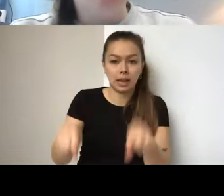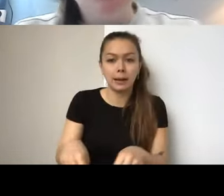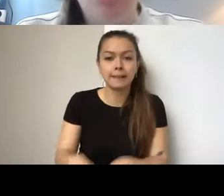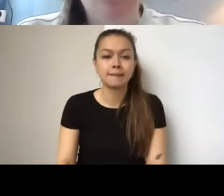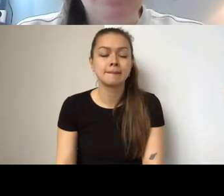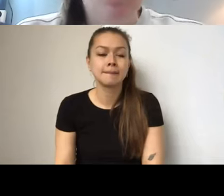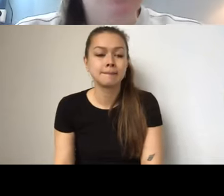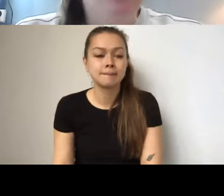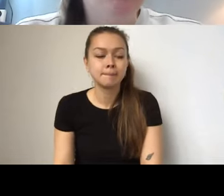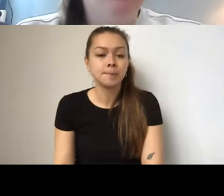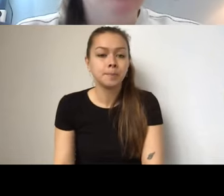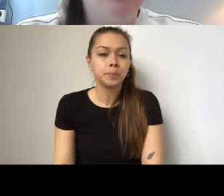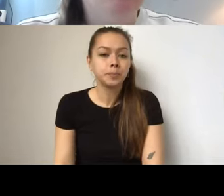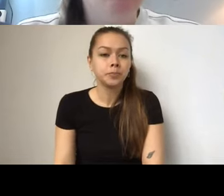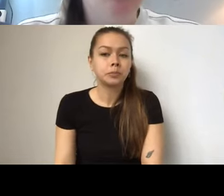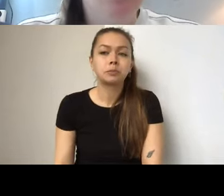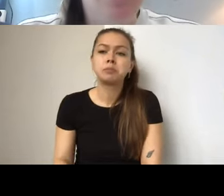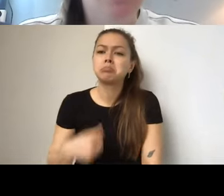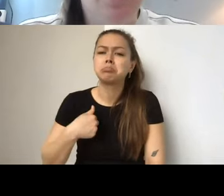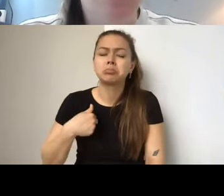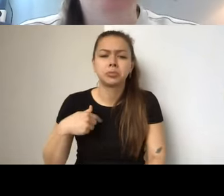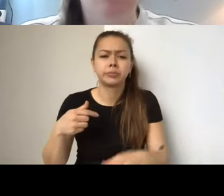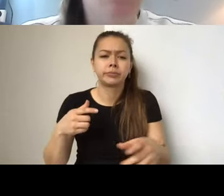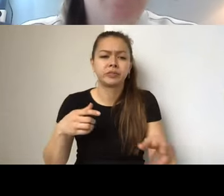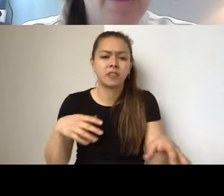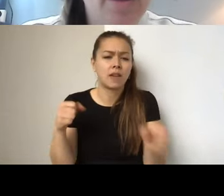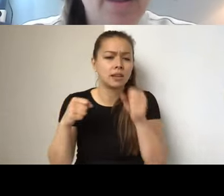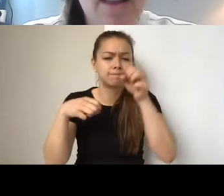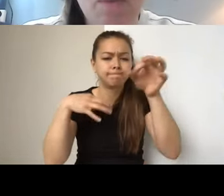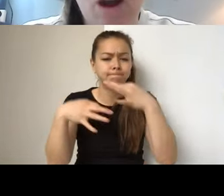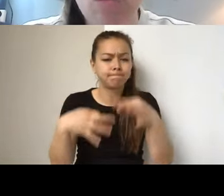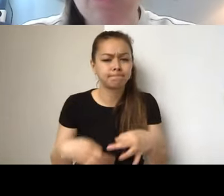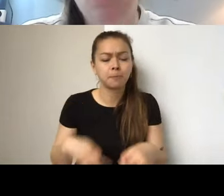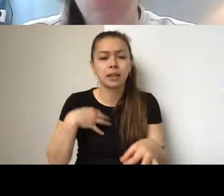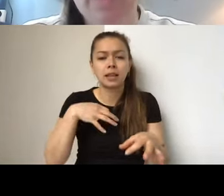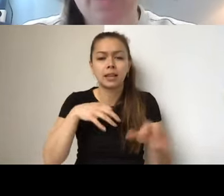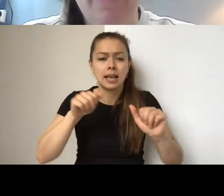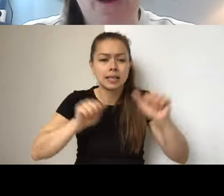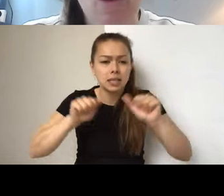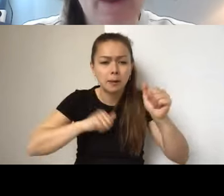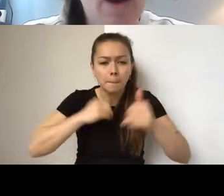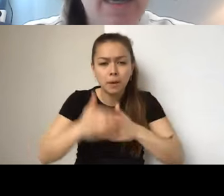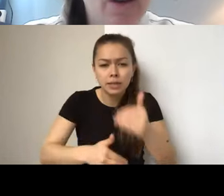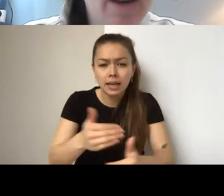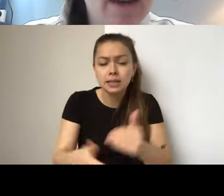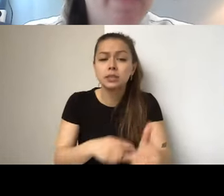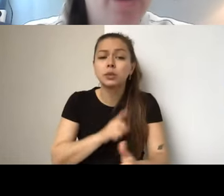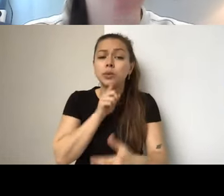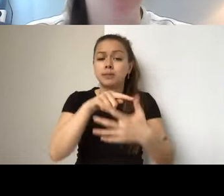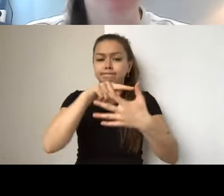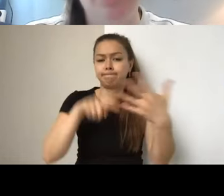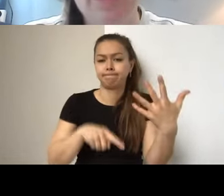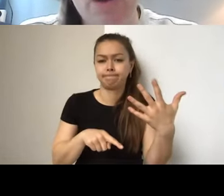I'm going to talk really quickly about the assessment process. The panel assesses projects according to the following criteria.